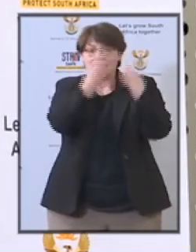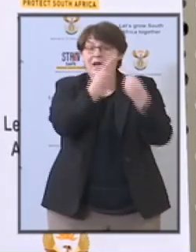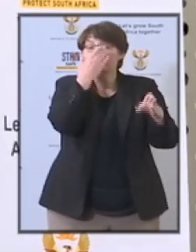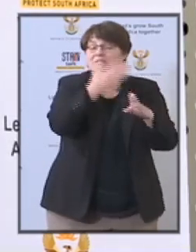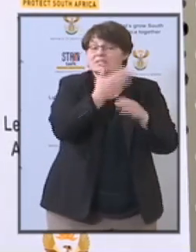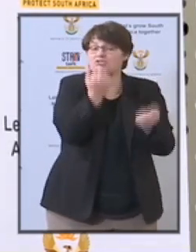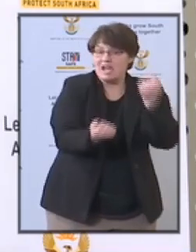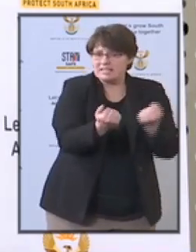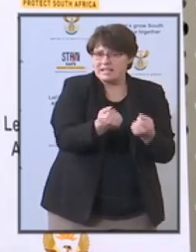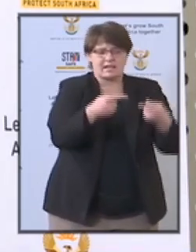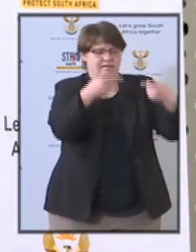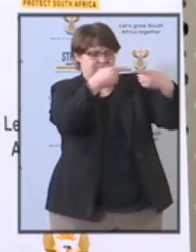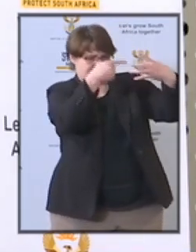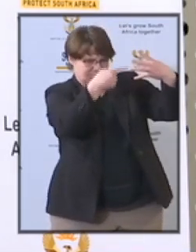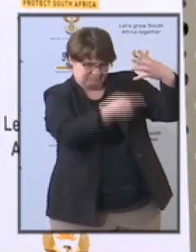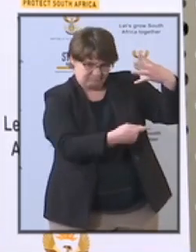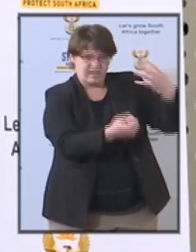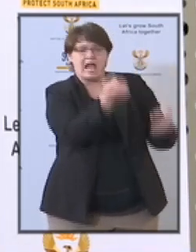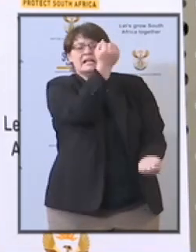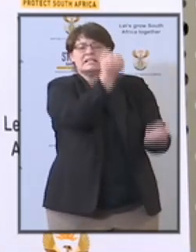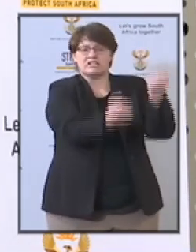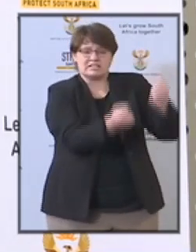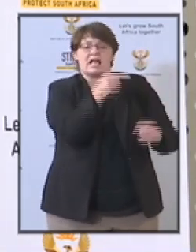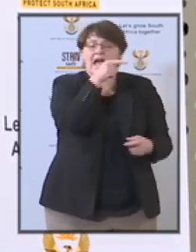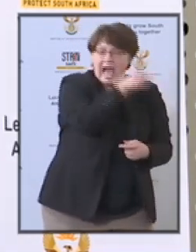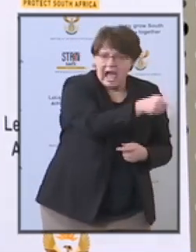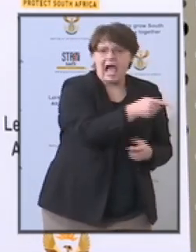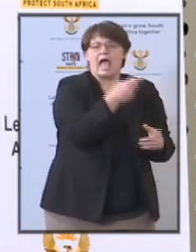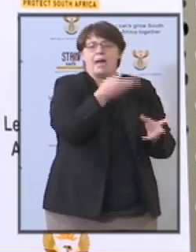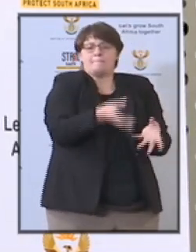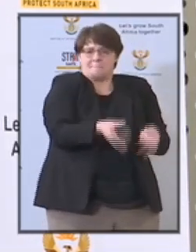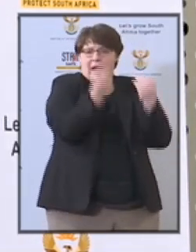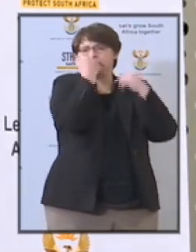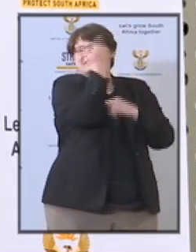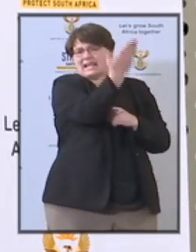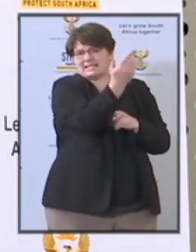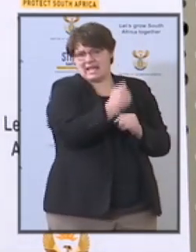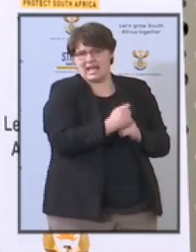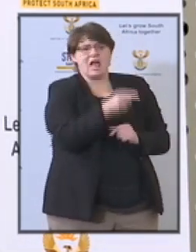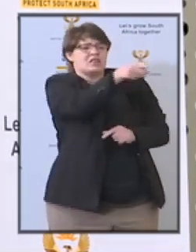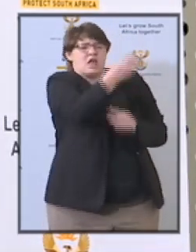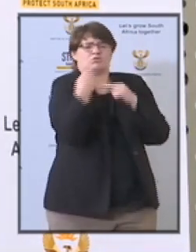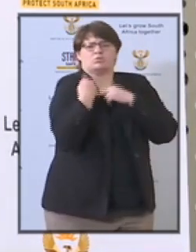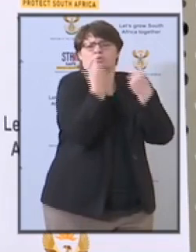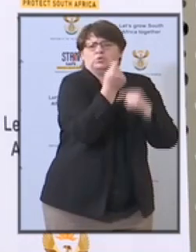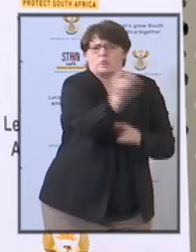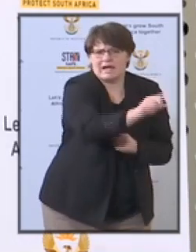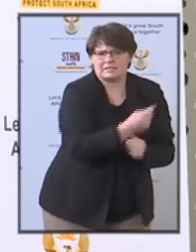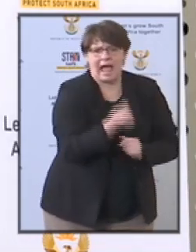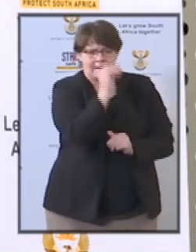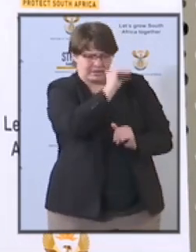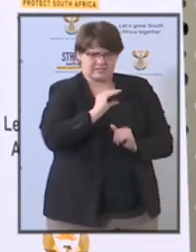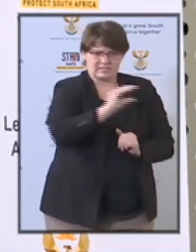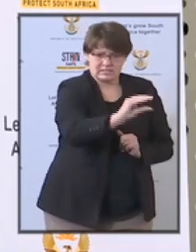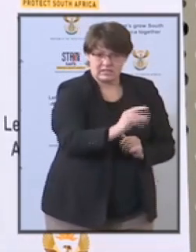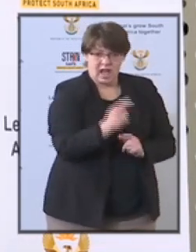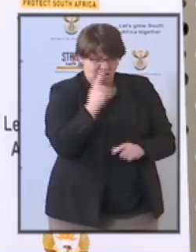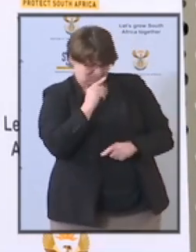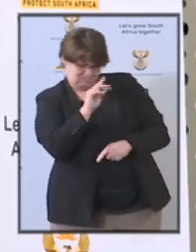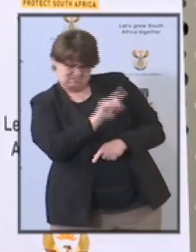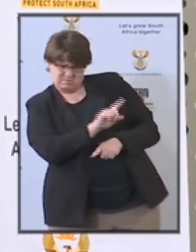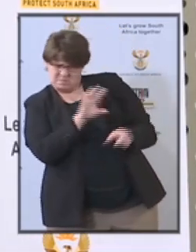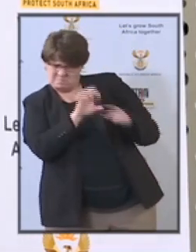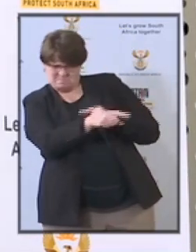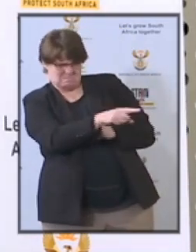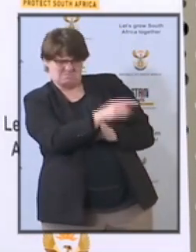this is how they did it and this is the amount and if there is any suspicion there will be investigation to verify whether there was